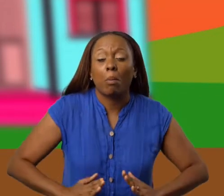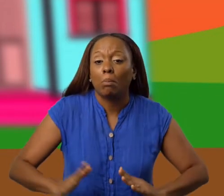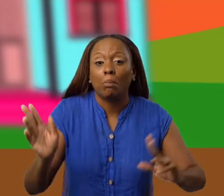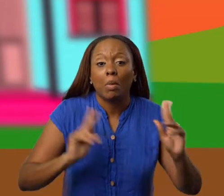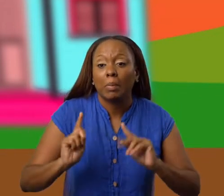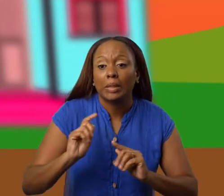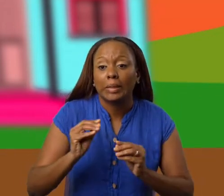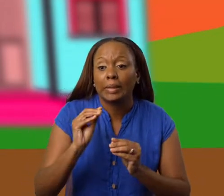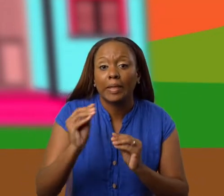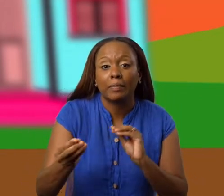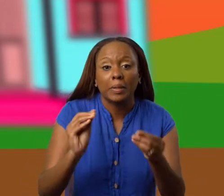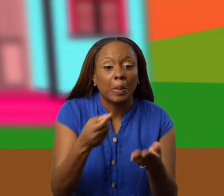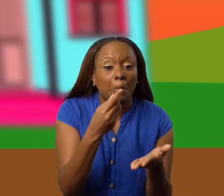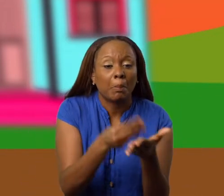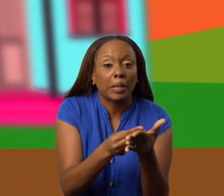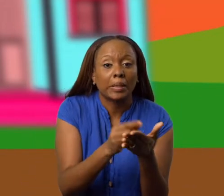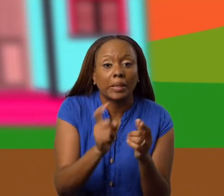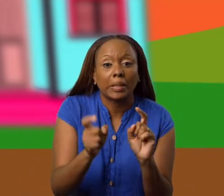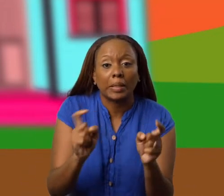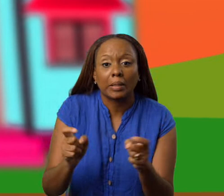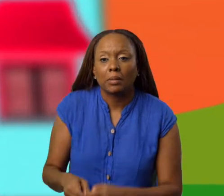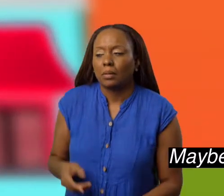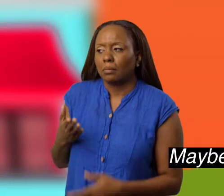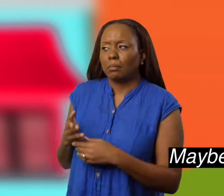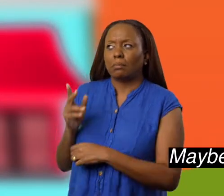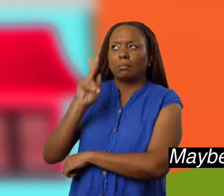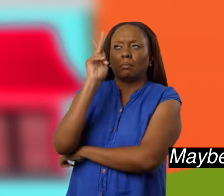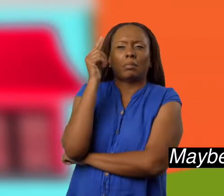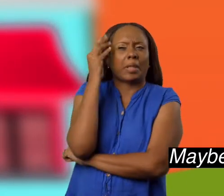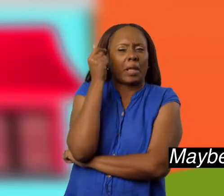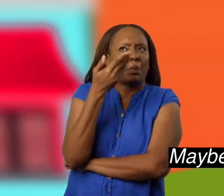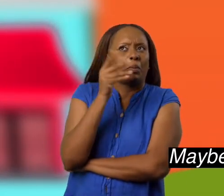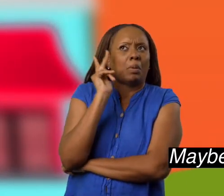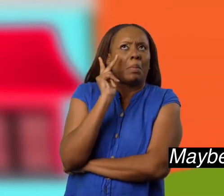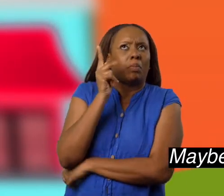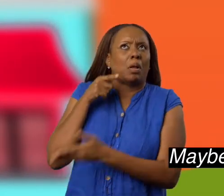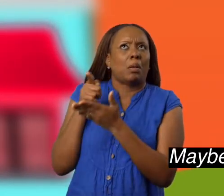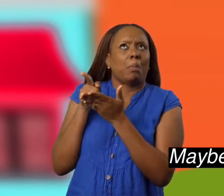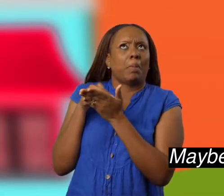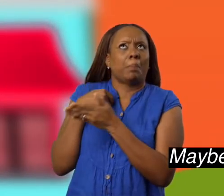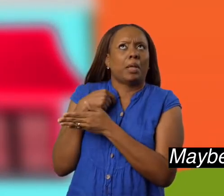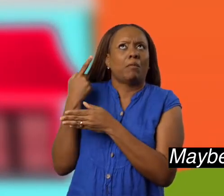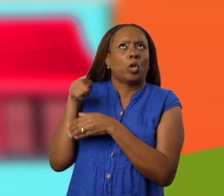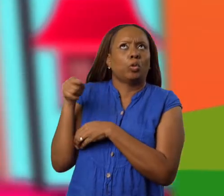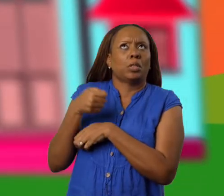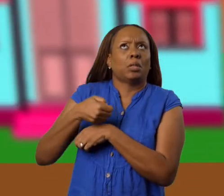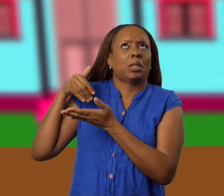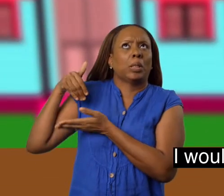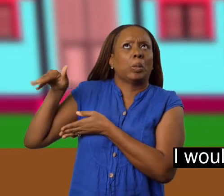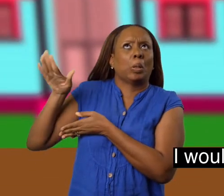houses they stopped at, the people would give them money. Maybe people would give you money to make you go away.